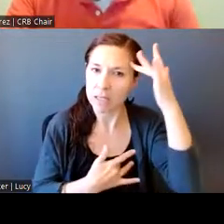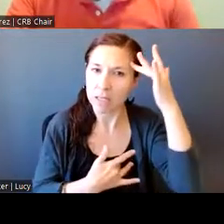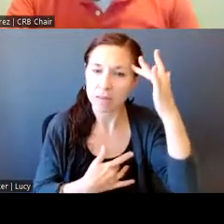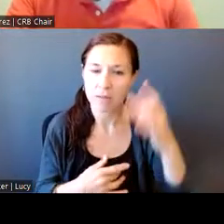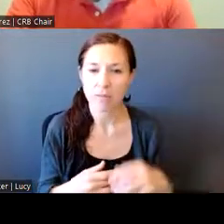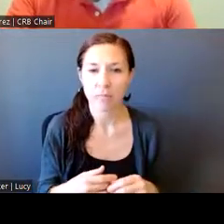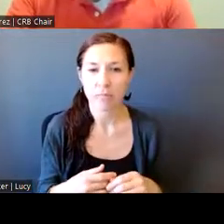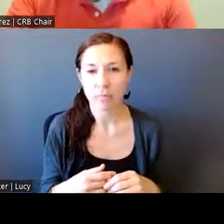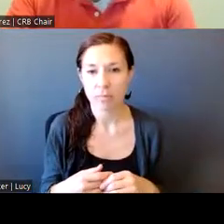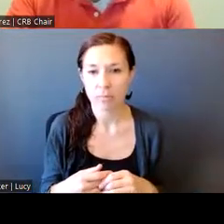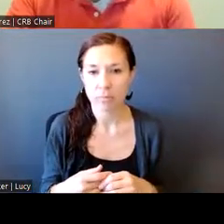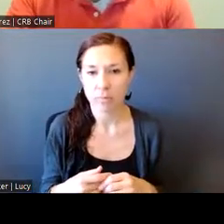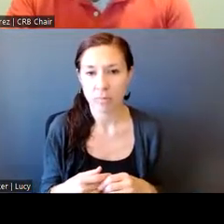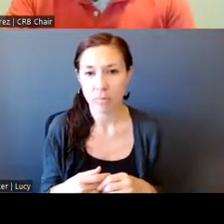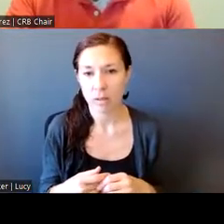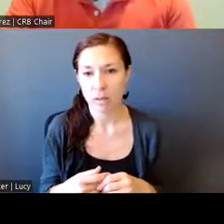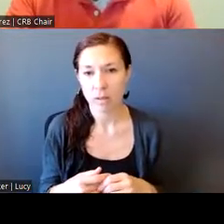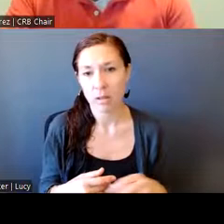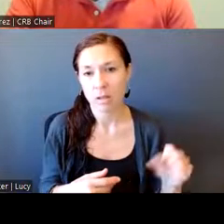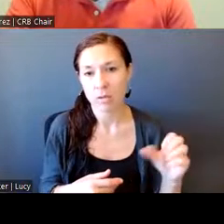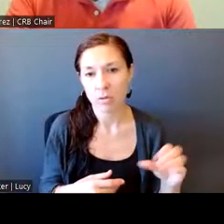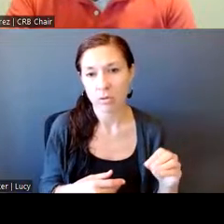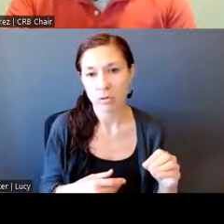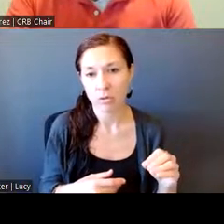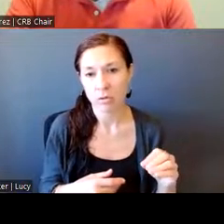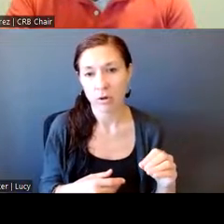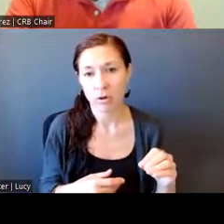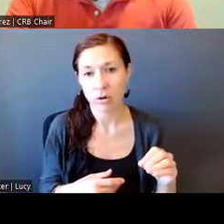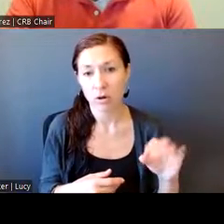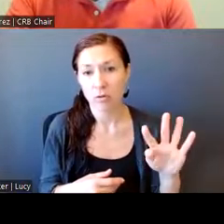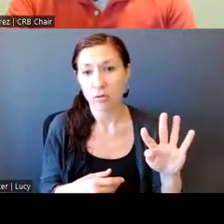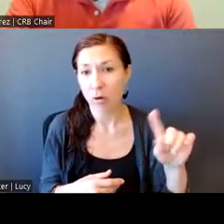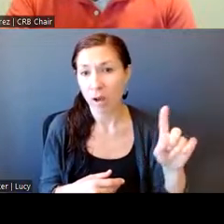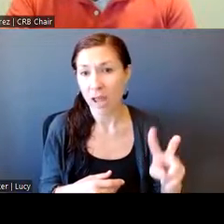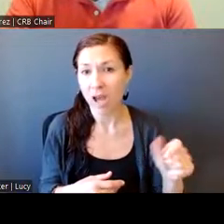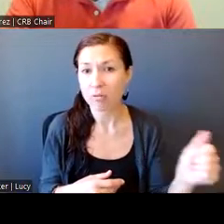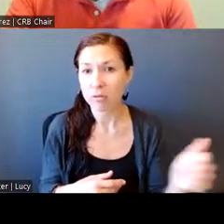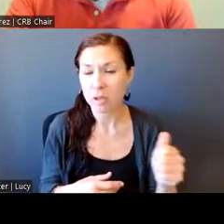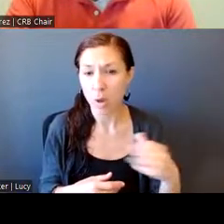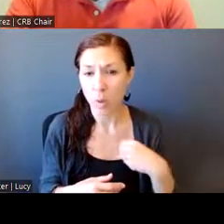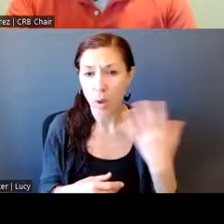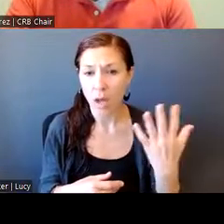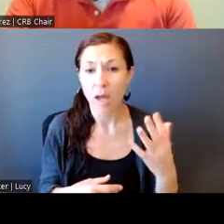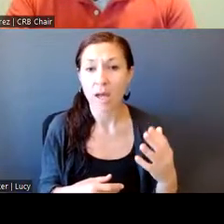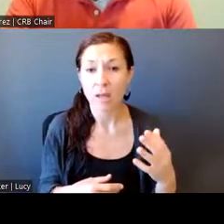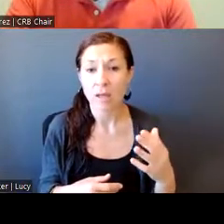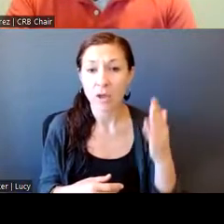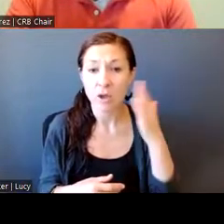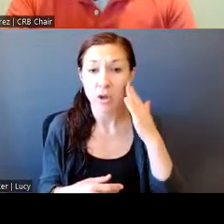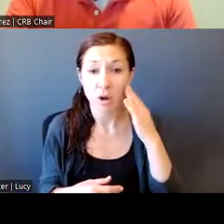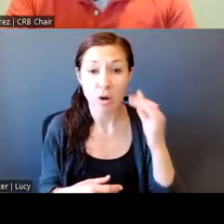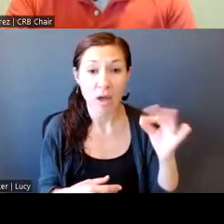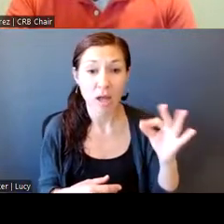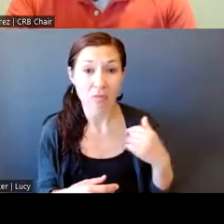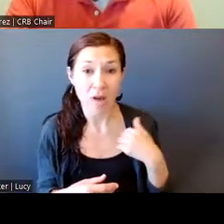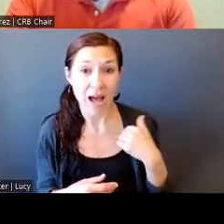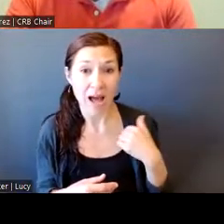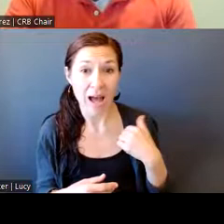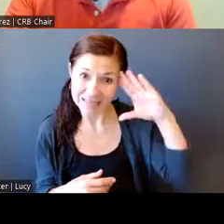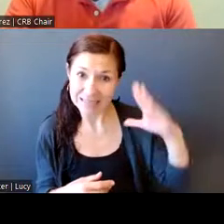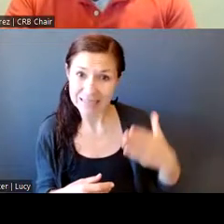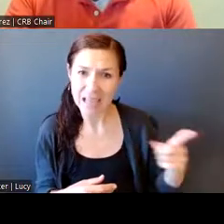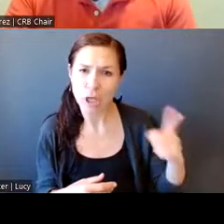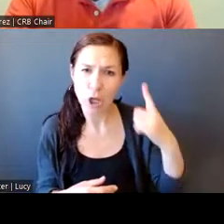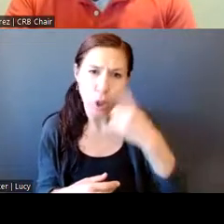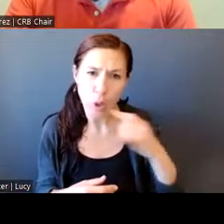are white. As Barack Obama said, if I had a son, he'd look like me. And I think there's a